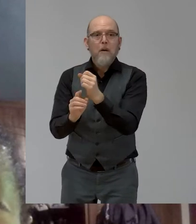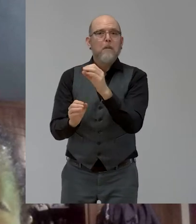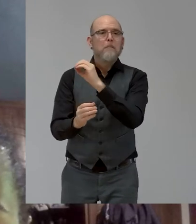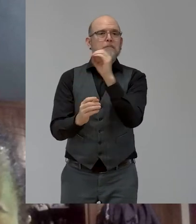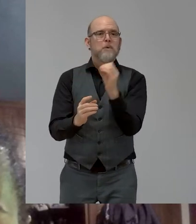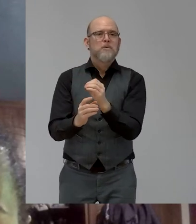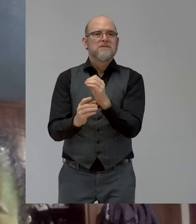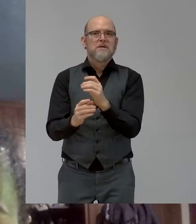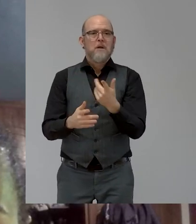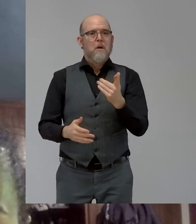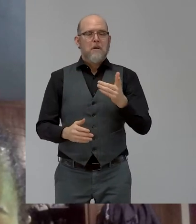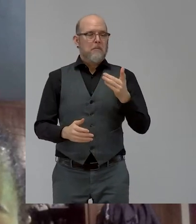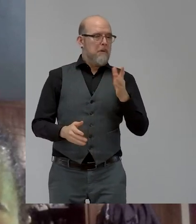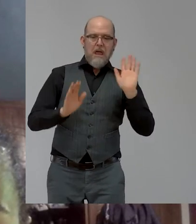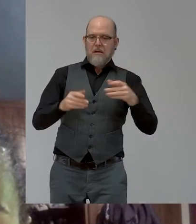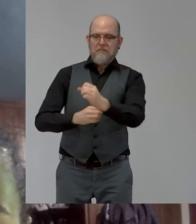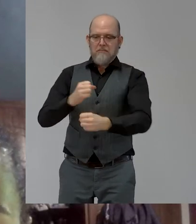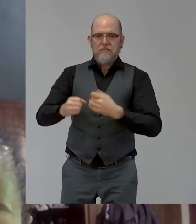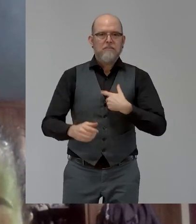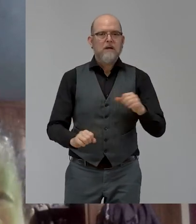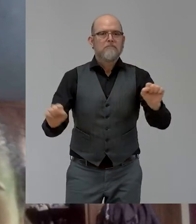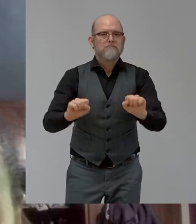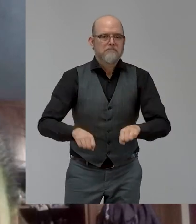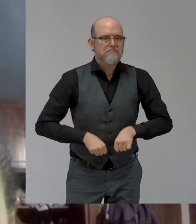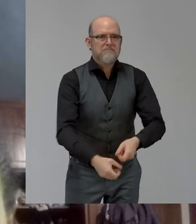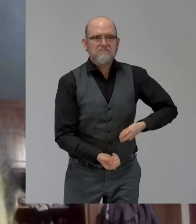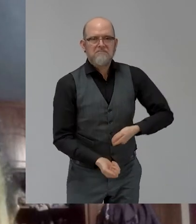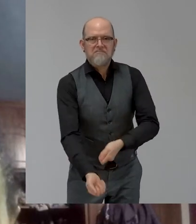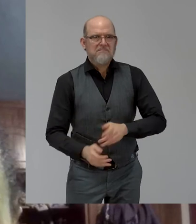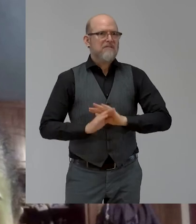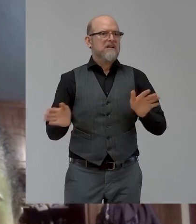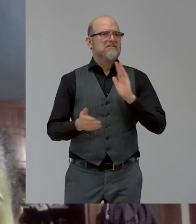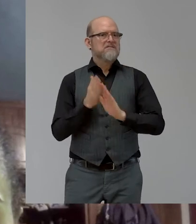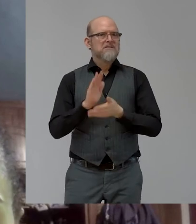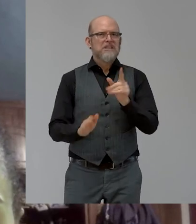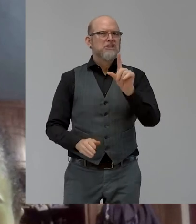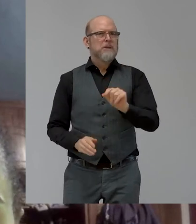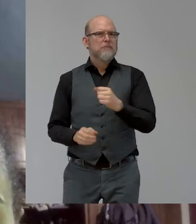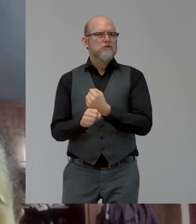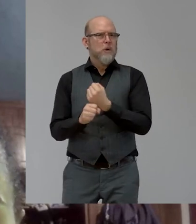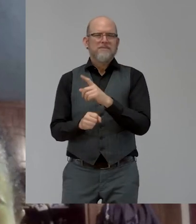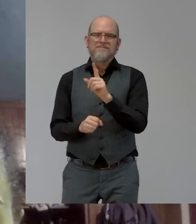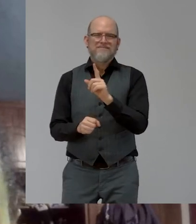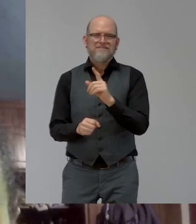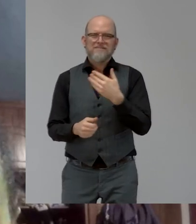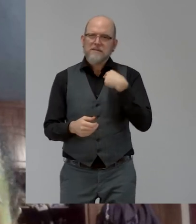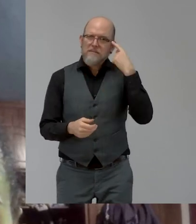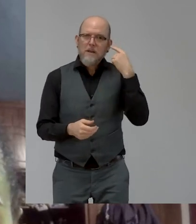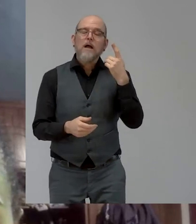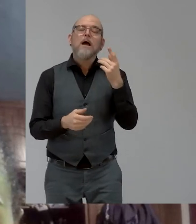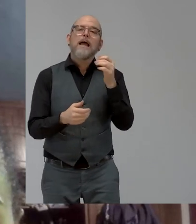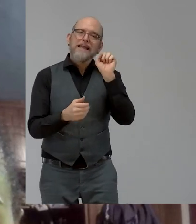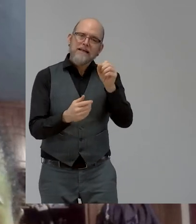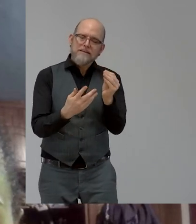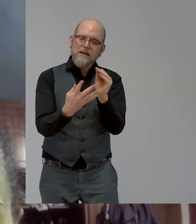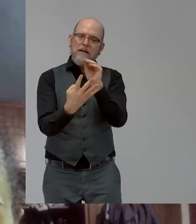some group of persons with disabilities, but they're not inclusive. So, I would say that quotas are important and necessary, but they're not